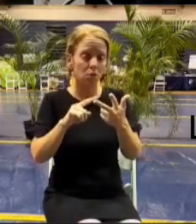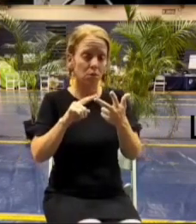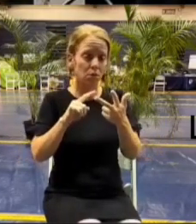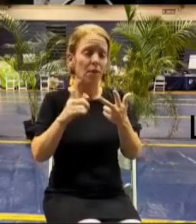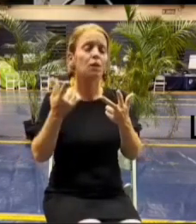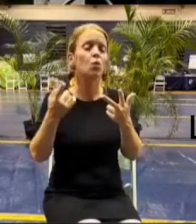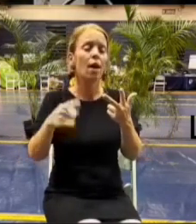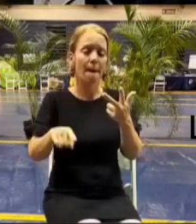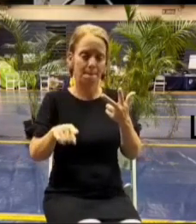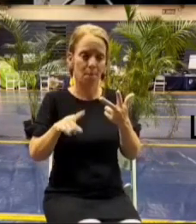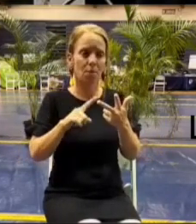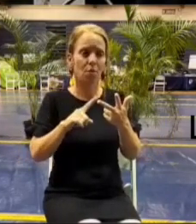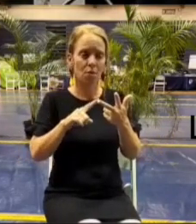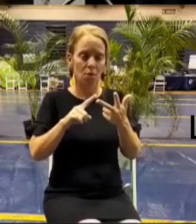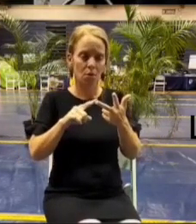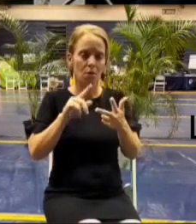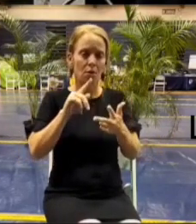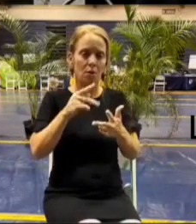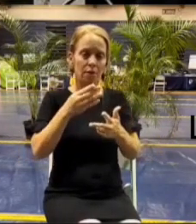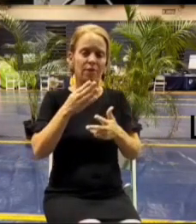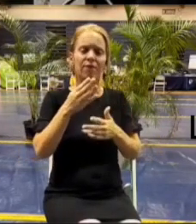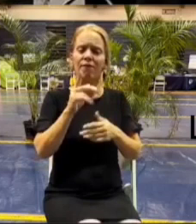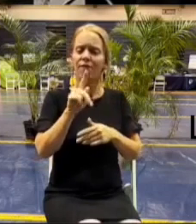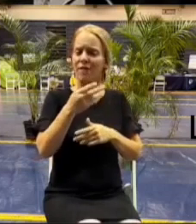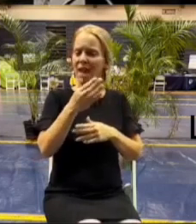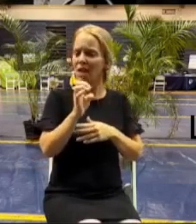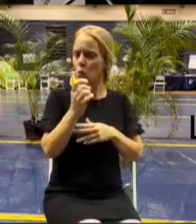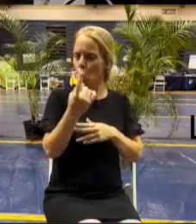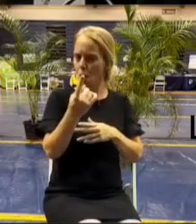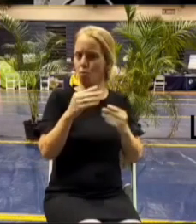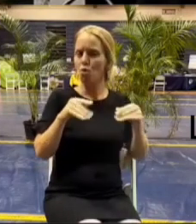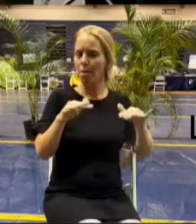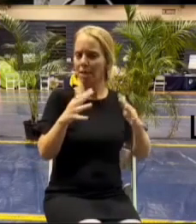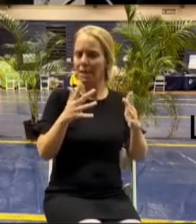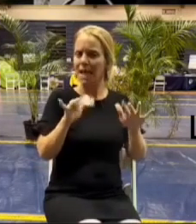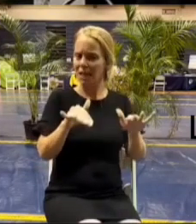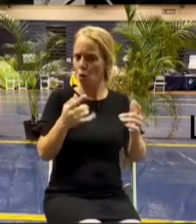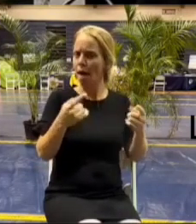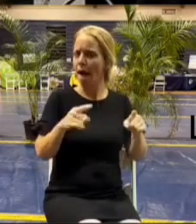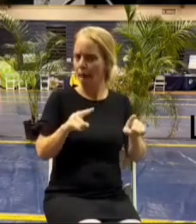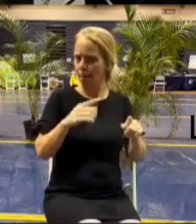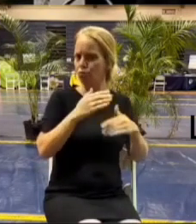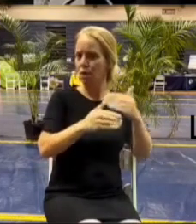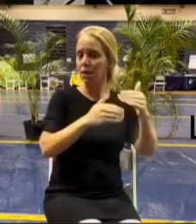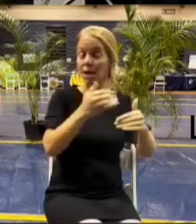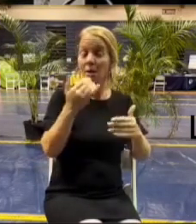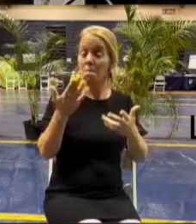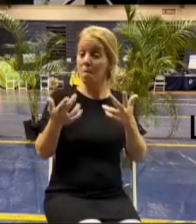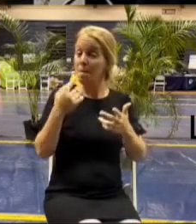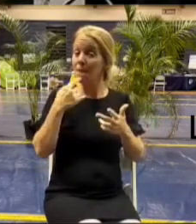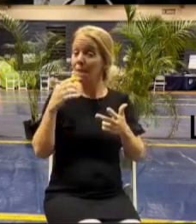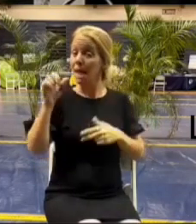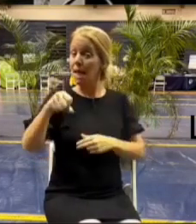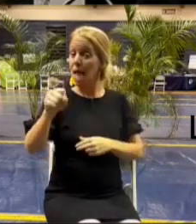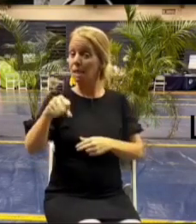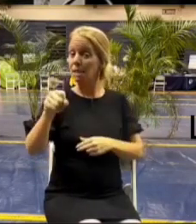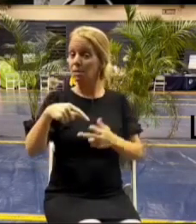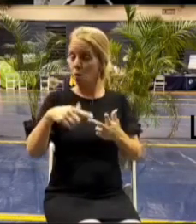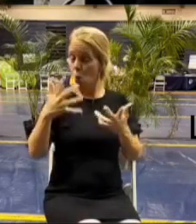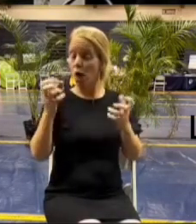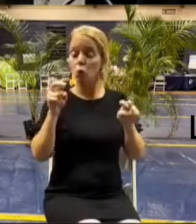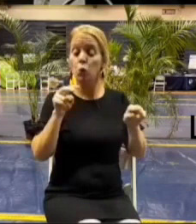that's what happened for for the phase one properties that were not deferred if if you say yes um